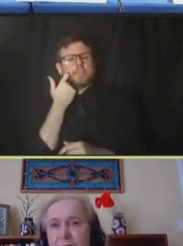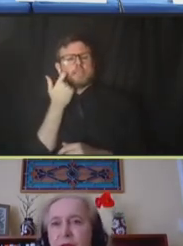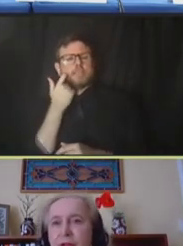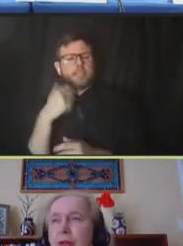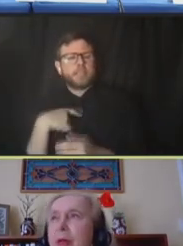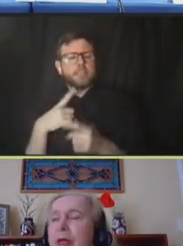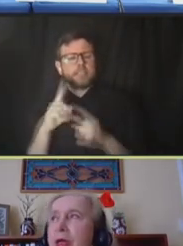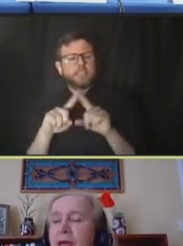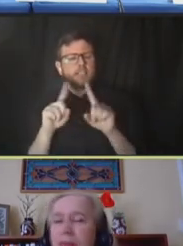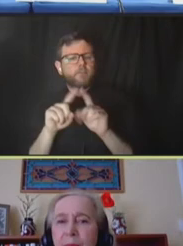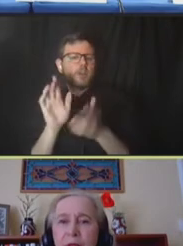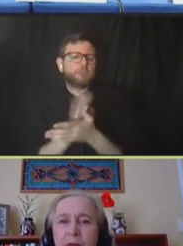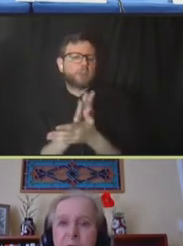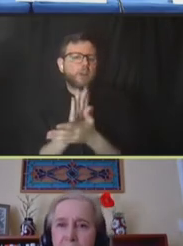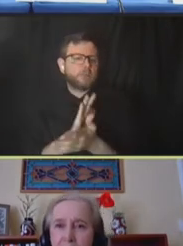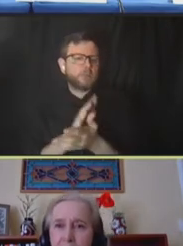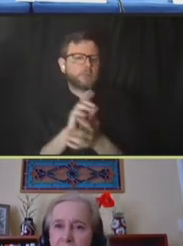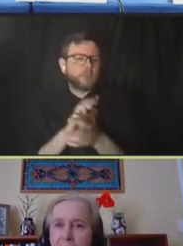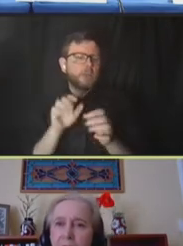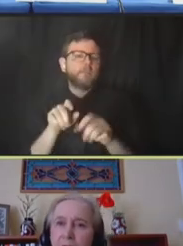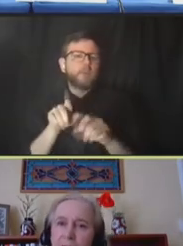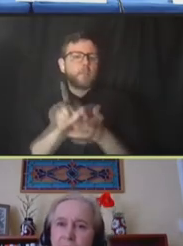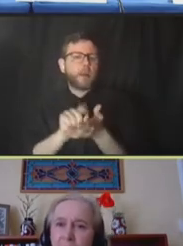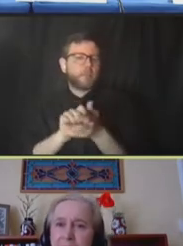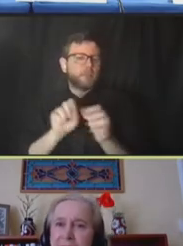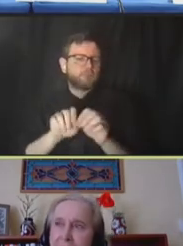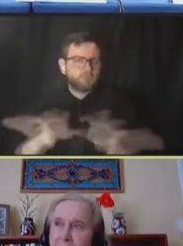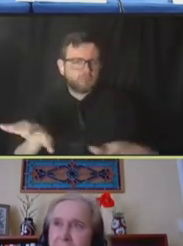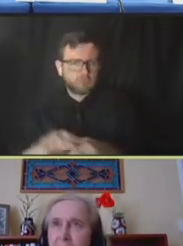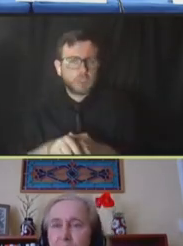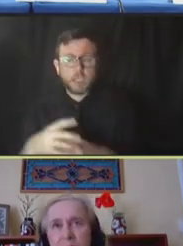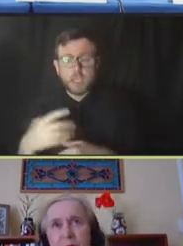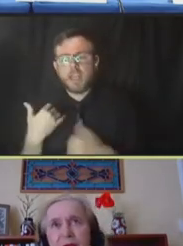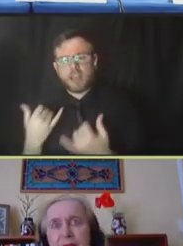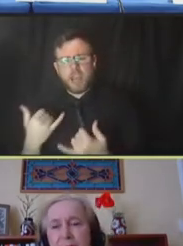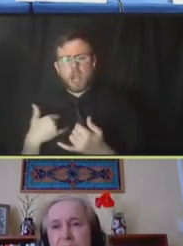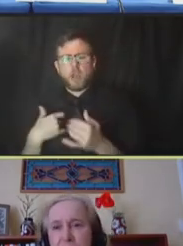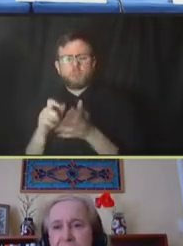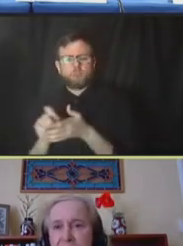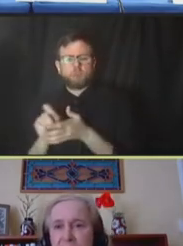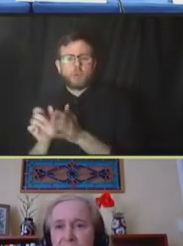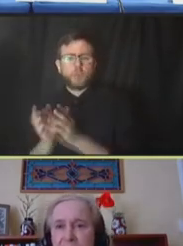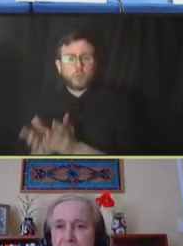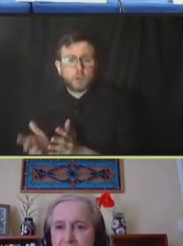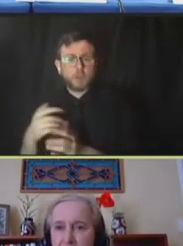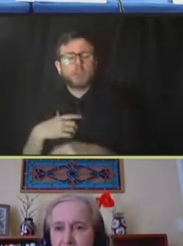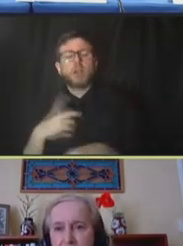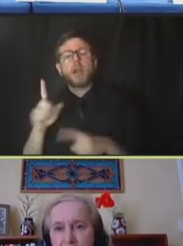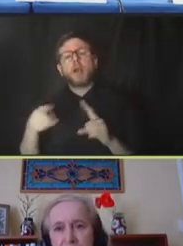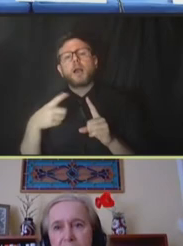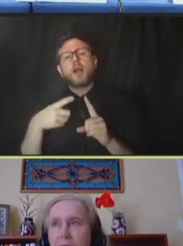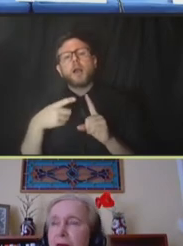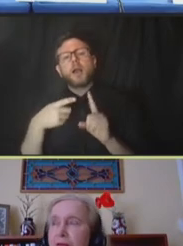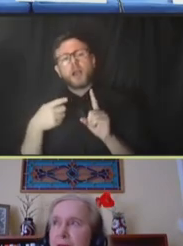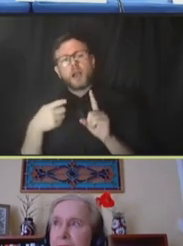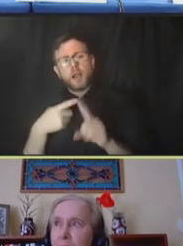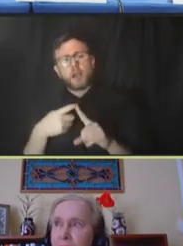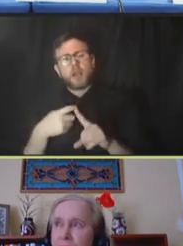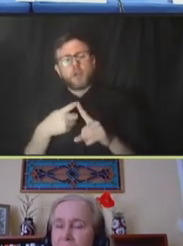mentioned, I'm now doing a book on it to identify both in optimization and game theory